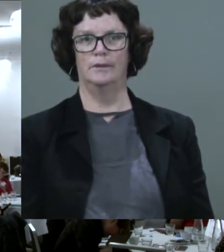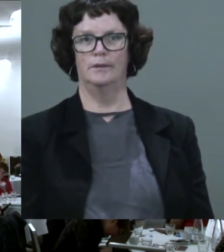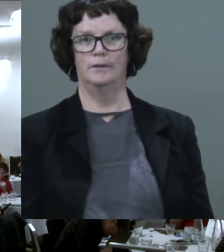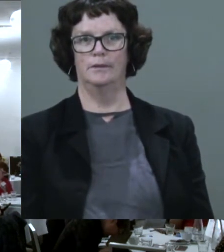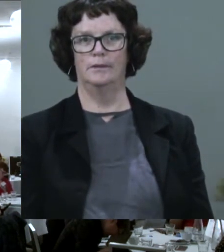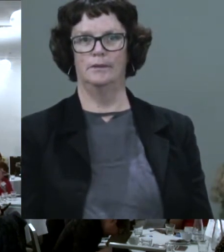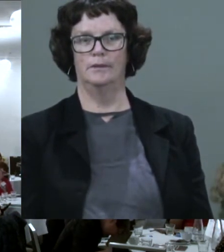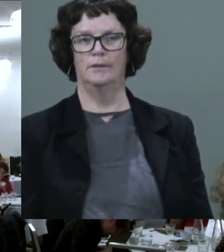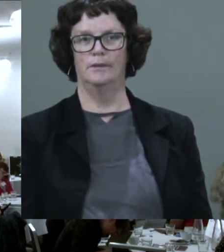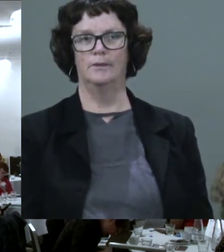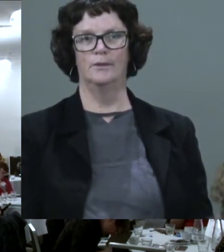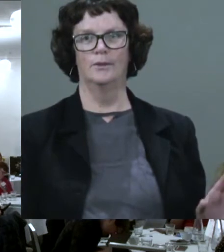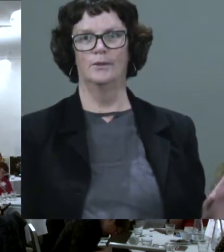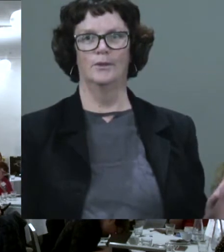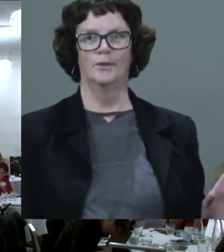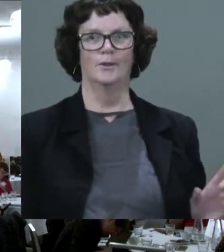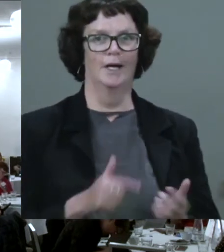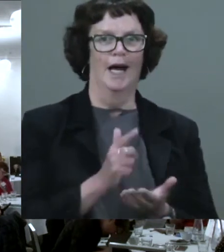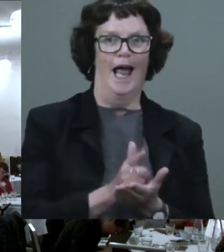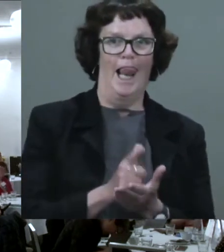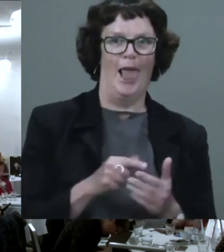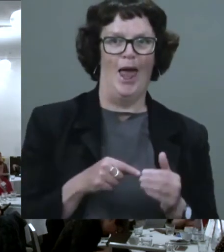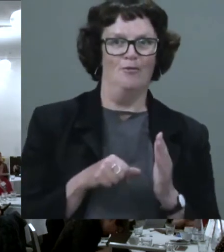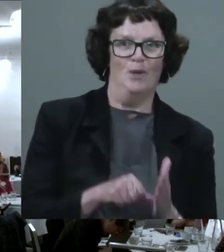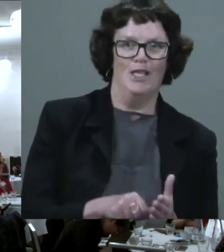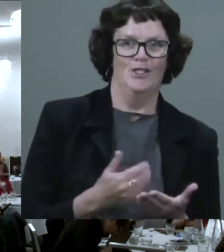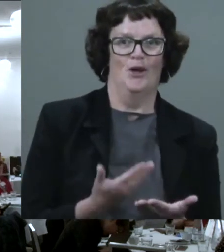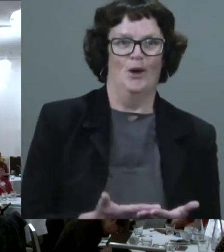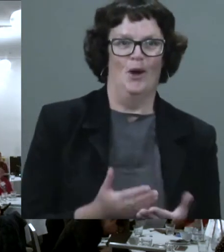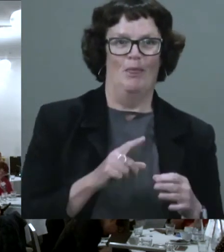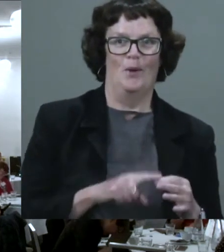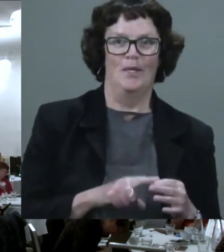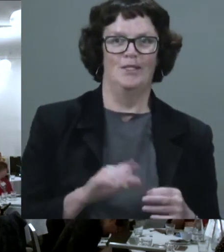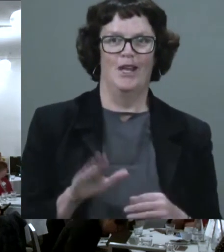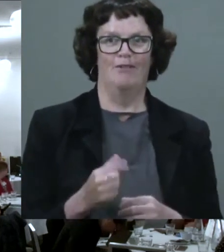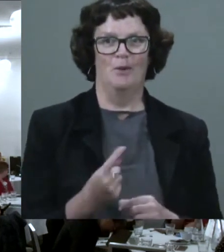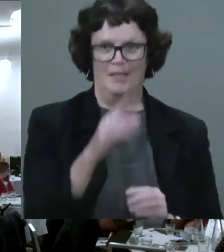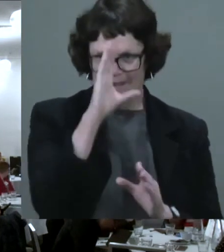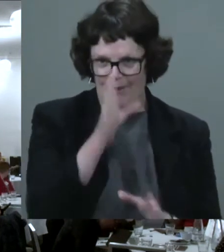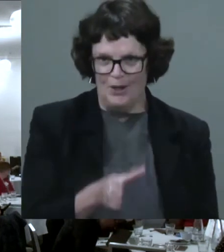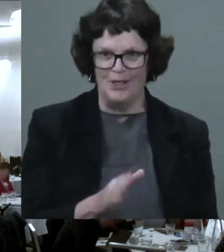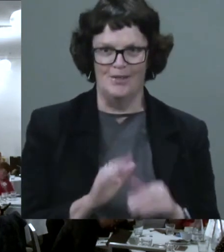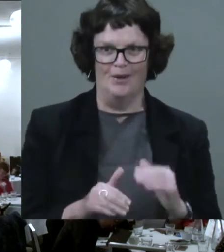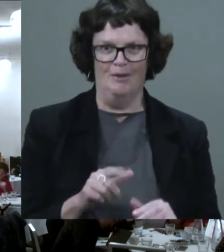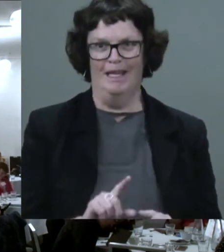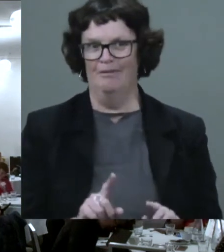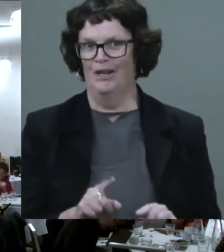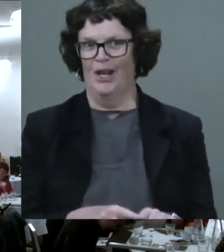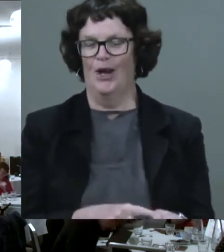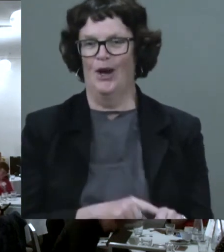Quite a lot of pressure on this question now. Everyone's been focused on it for a very long time.